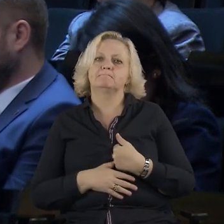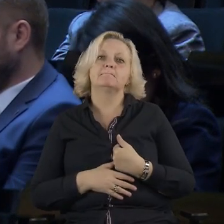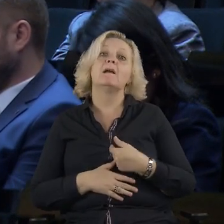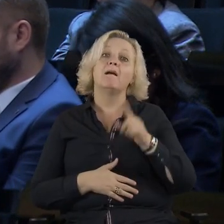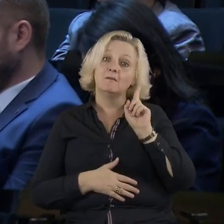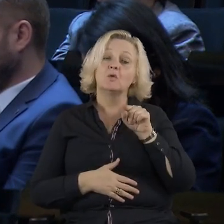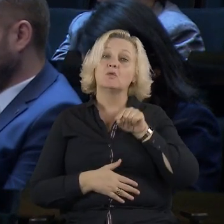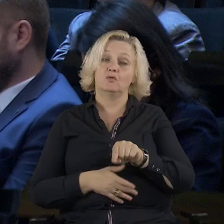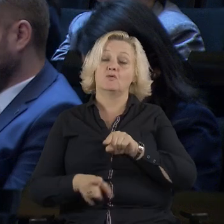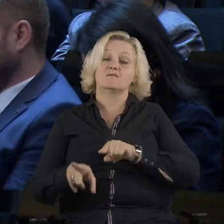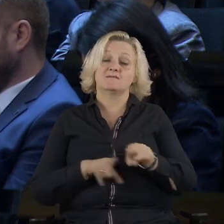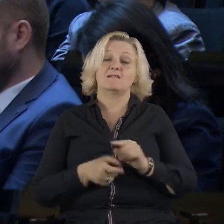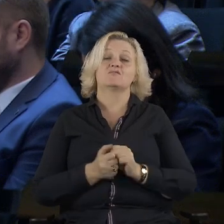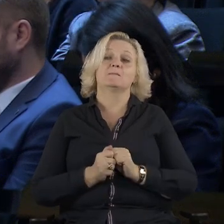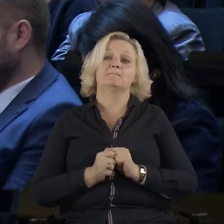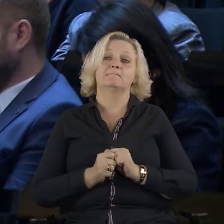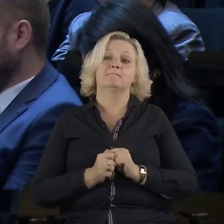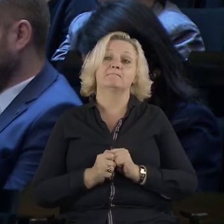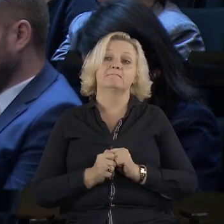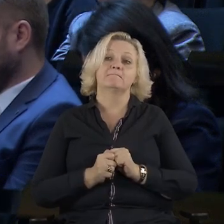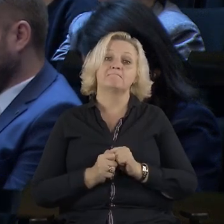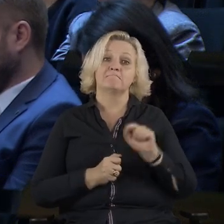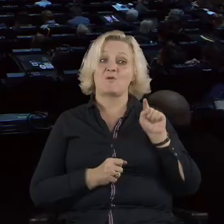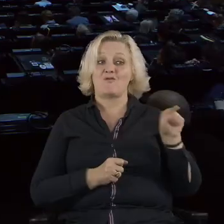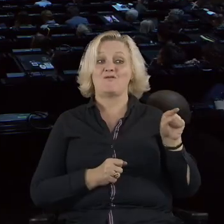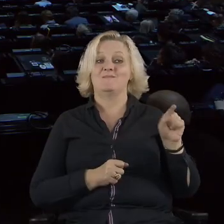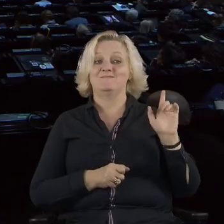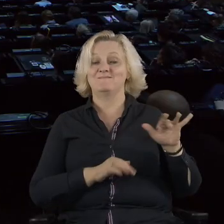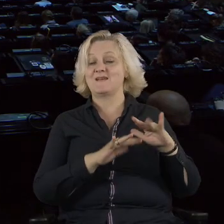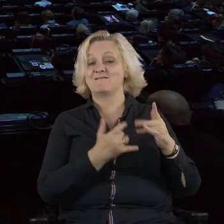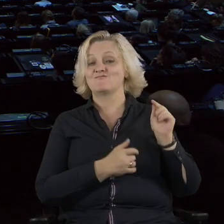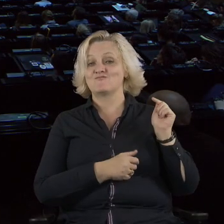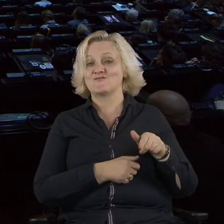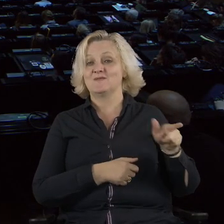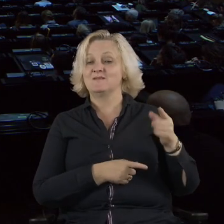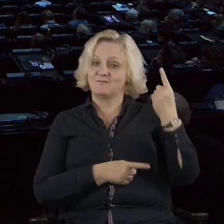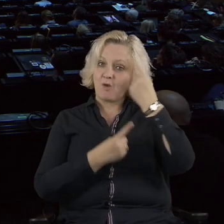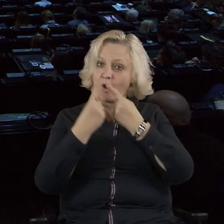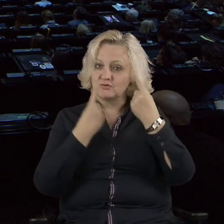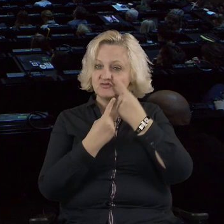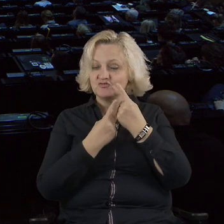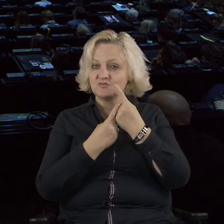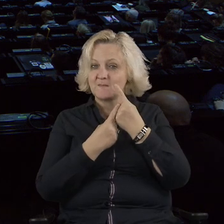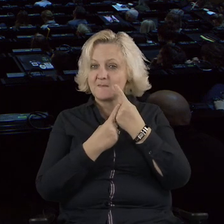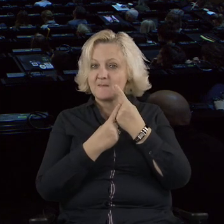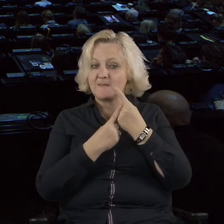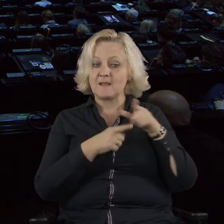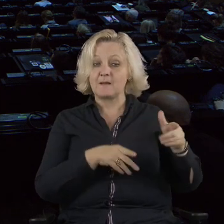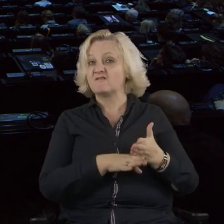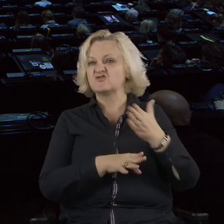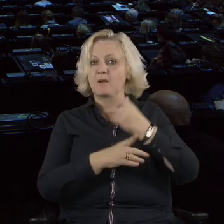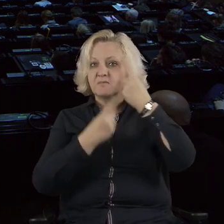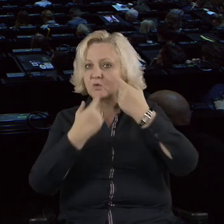that they will have to think of something which they haven't really thought before. And that is that